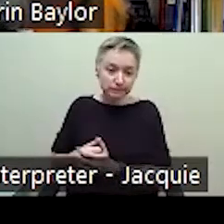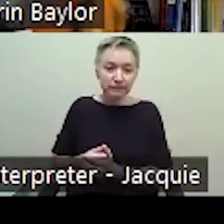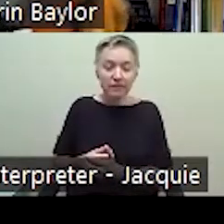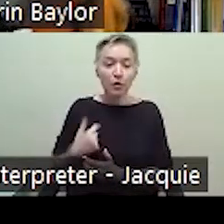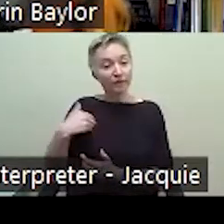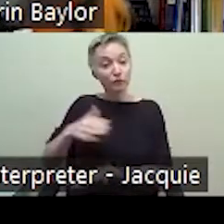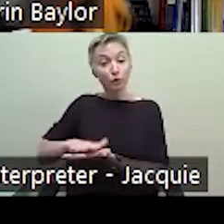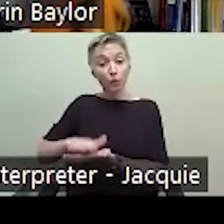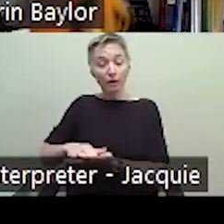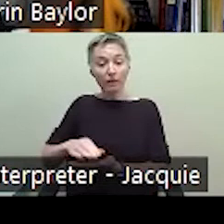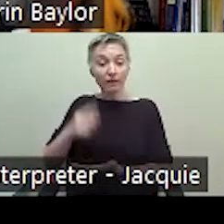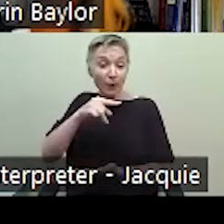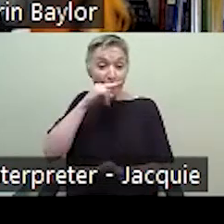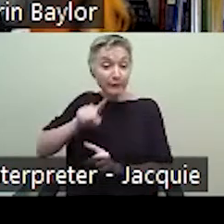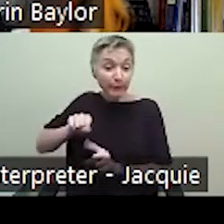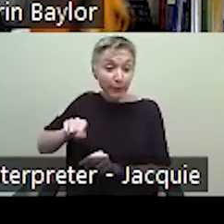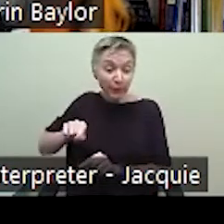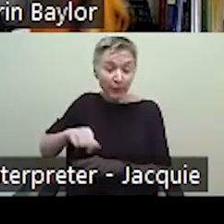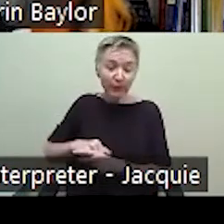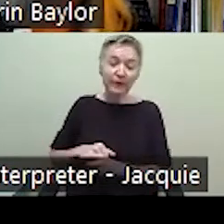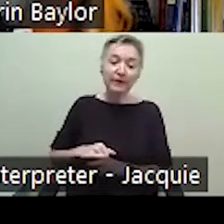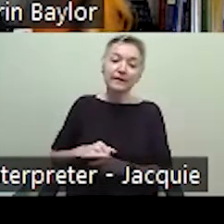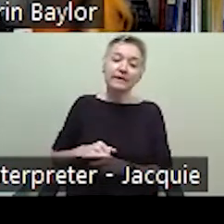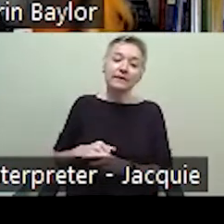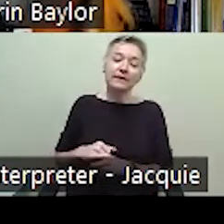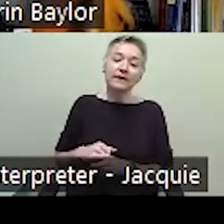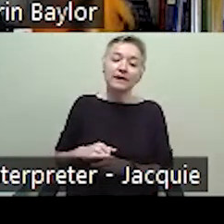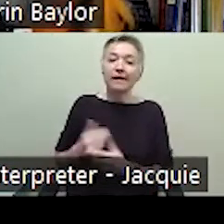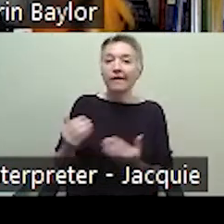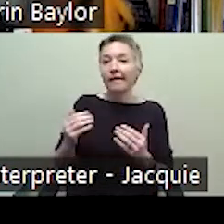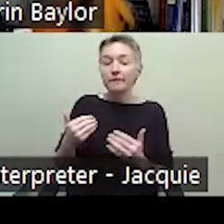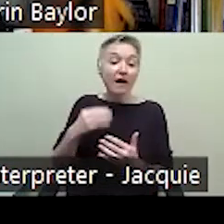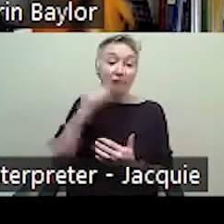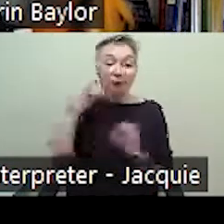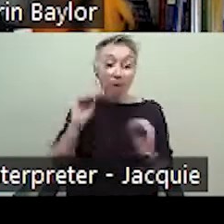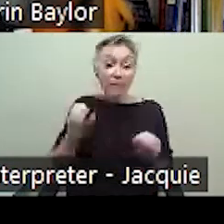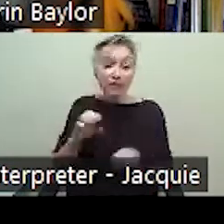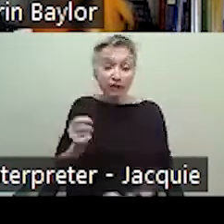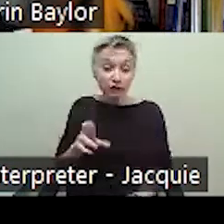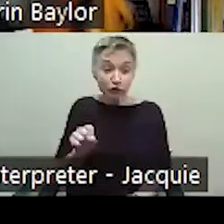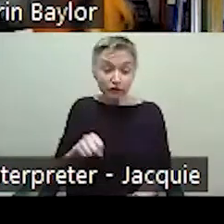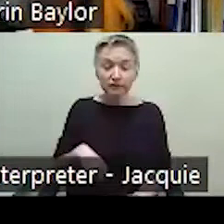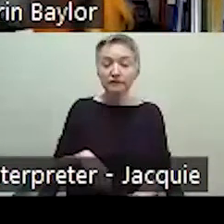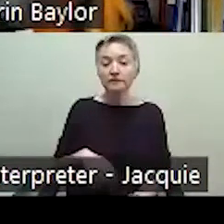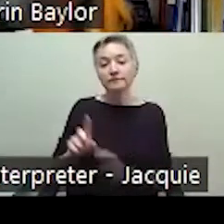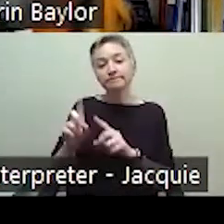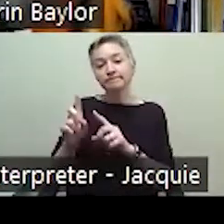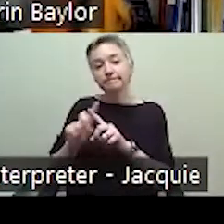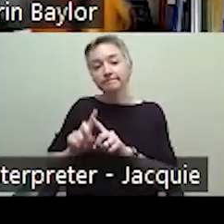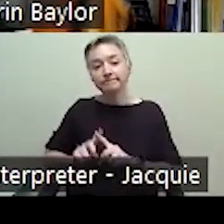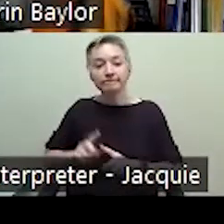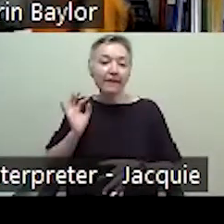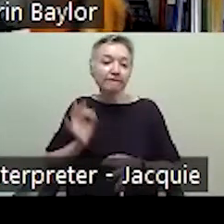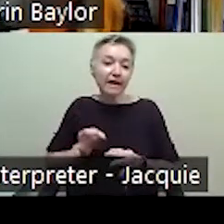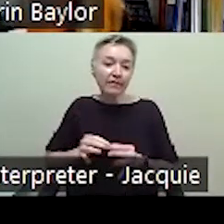the community, there's homeless shelters, there's different faith community